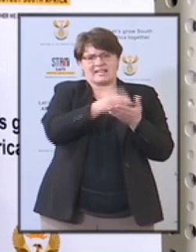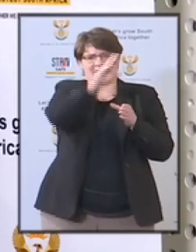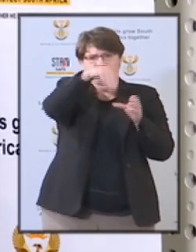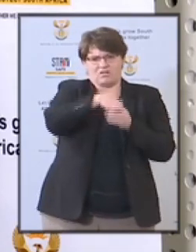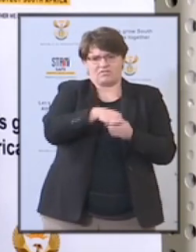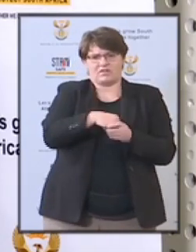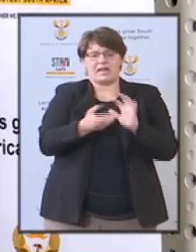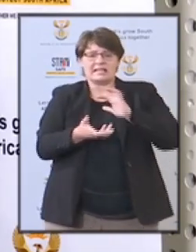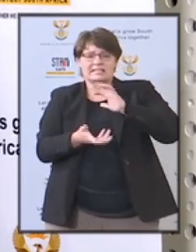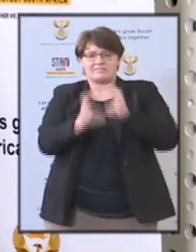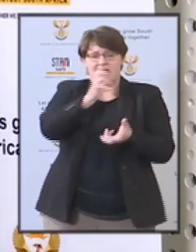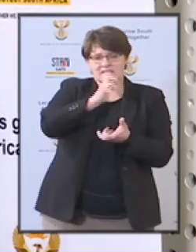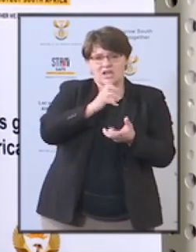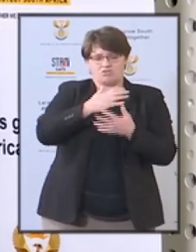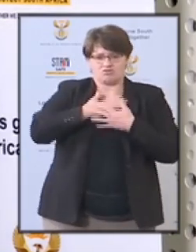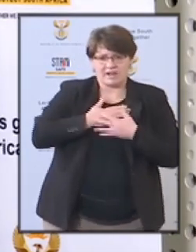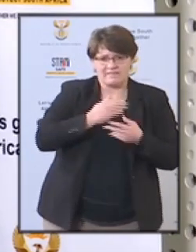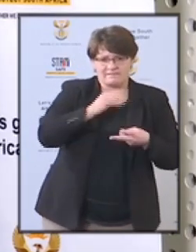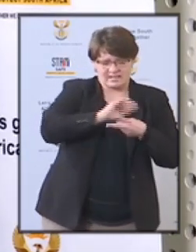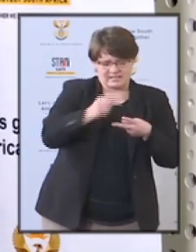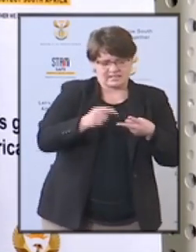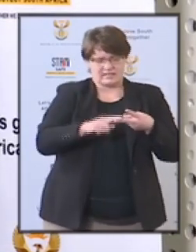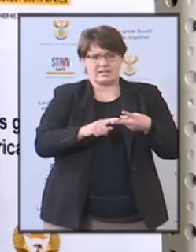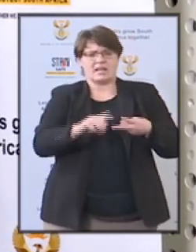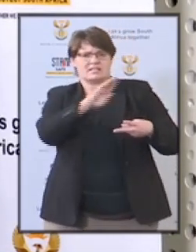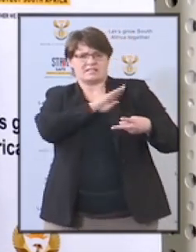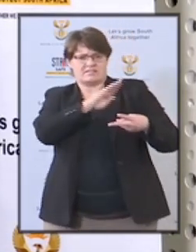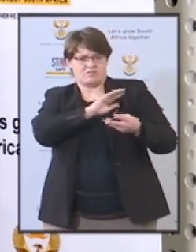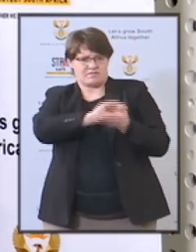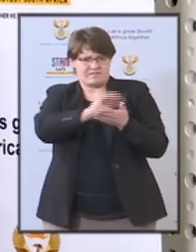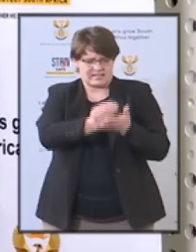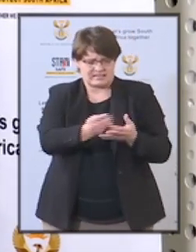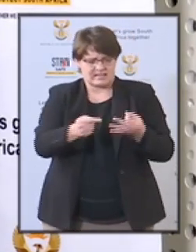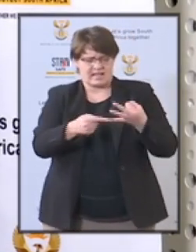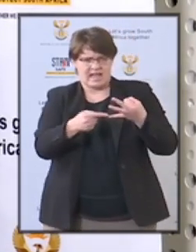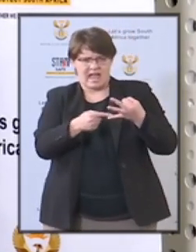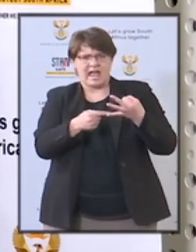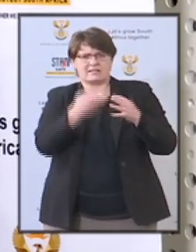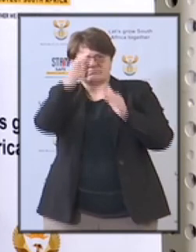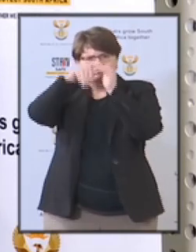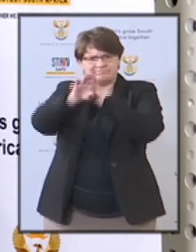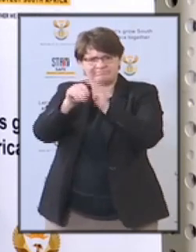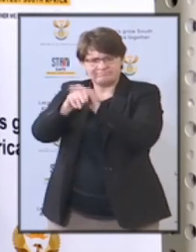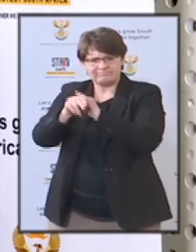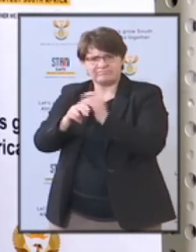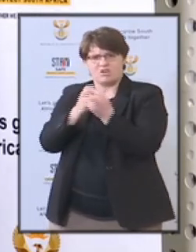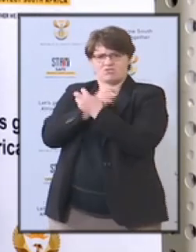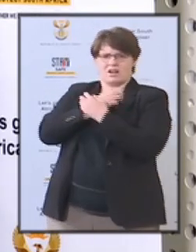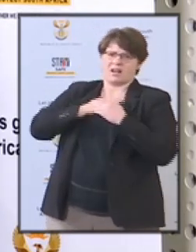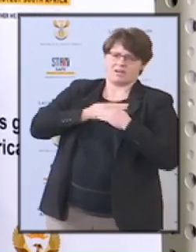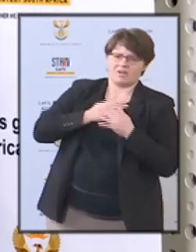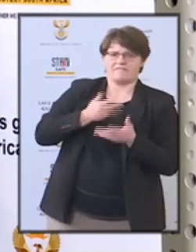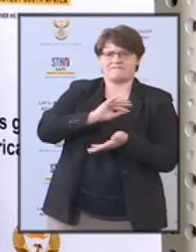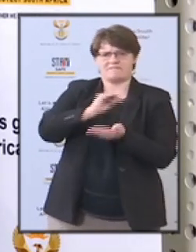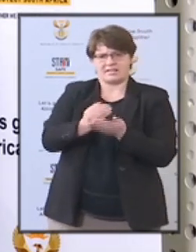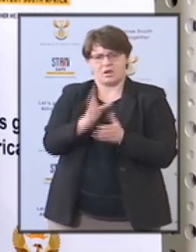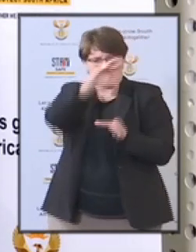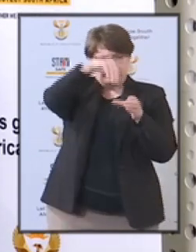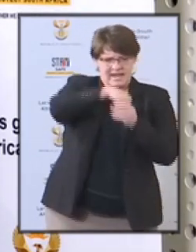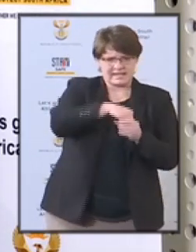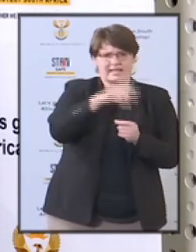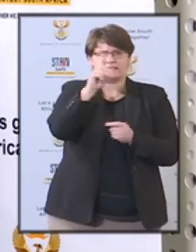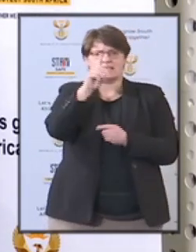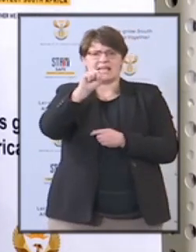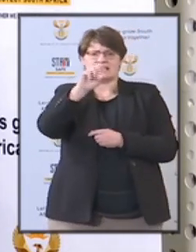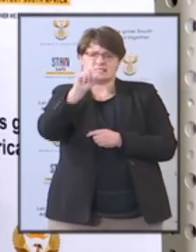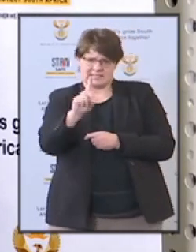Disaster Relief Fund, the South African Defence Force Fund, and the Refugee Relief Fund into the National Social Development and Relief